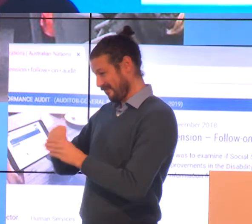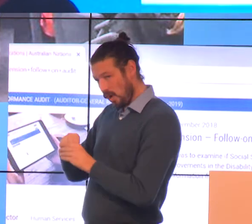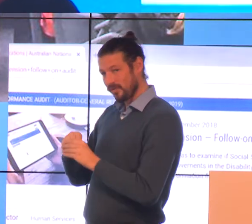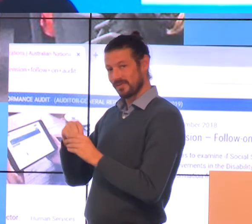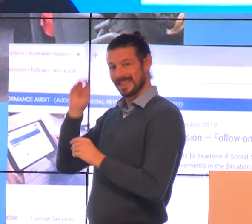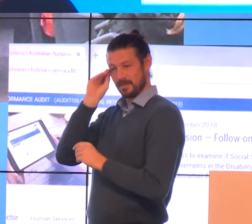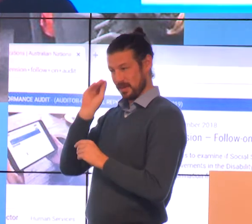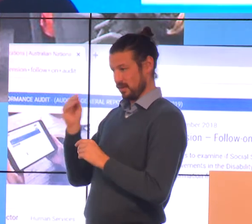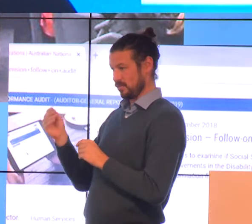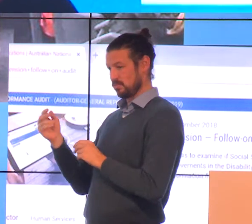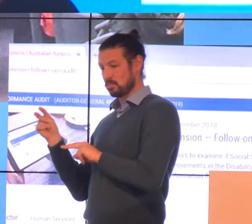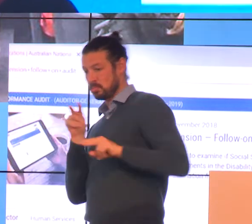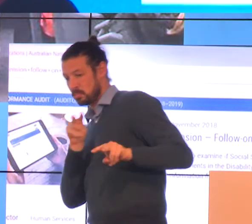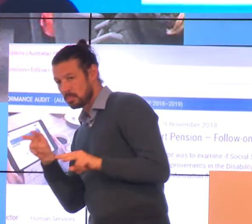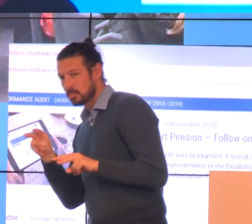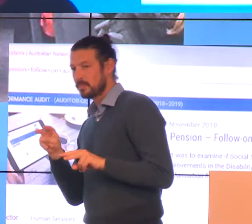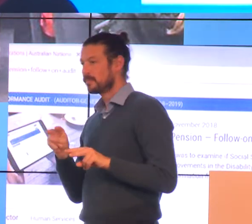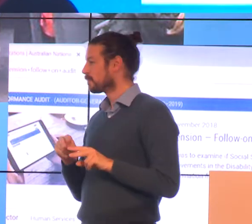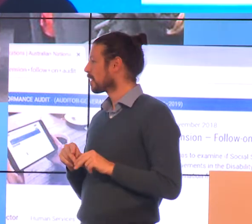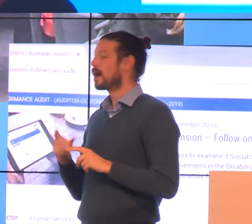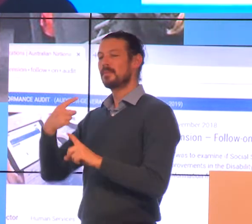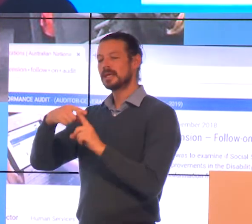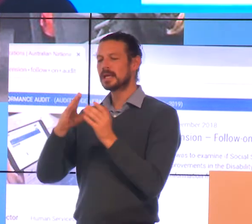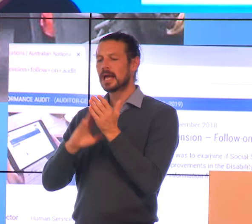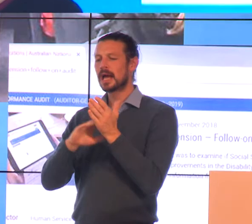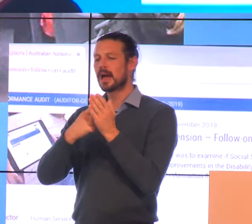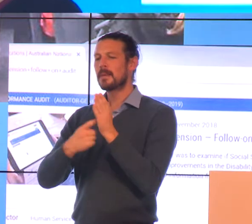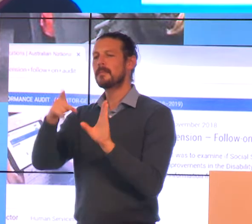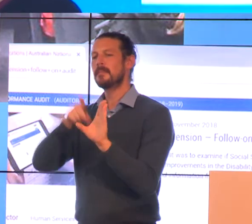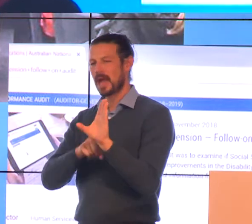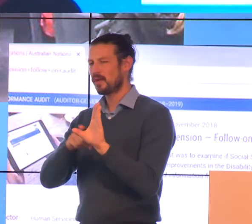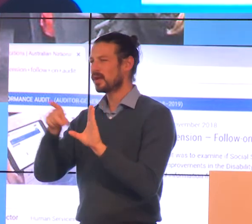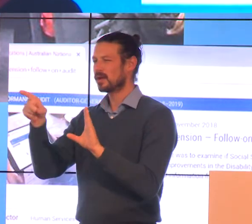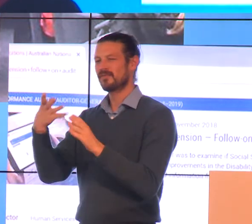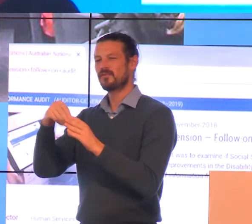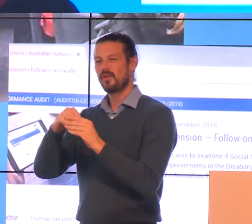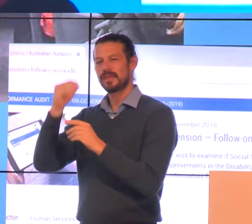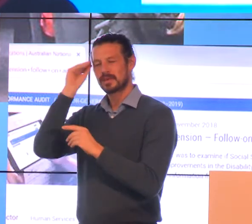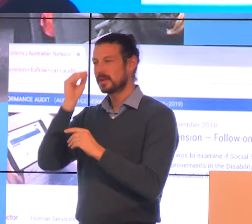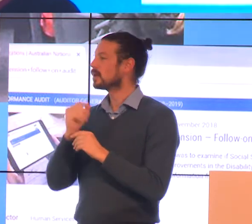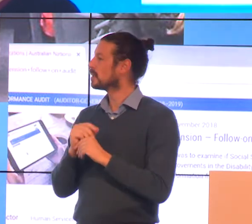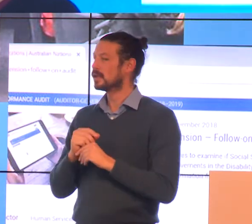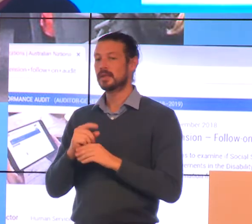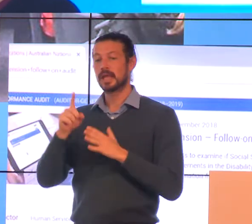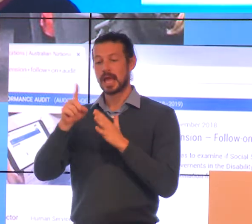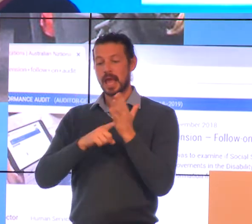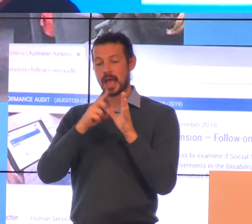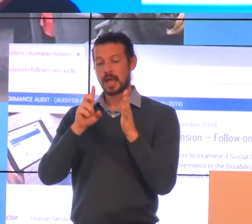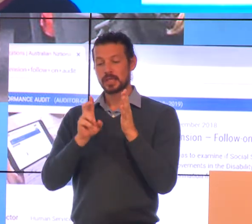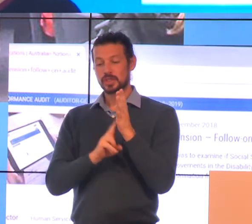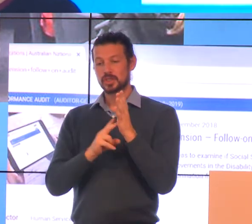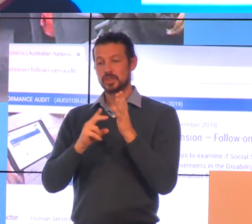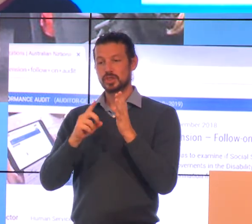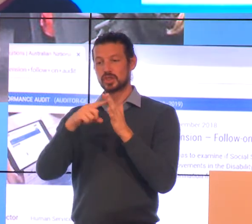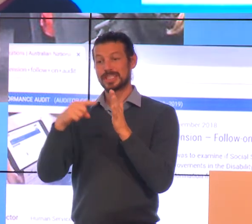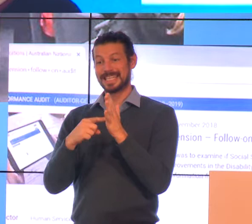project and Mary at the front here was on our committee as well and Jeanette who was someone who worked, actually